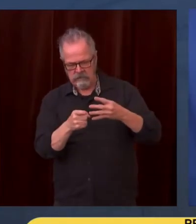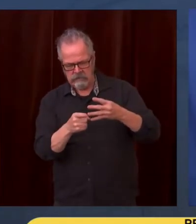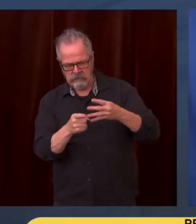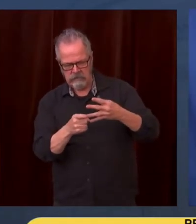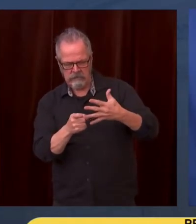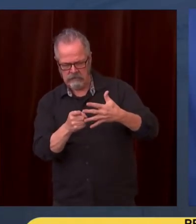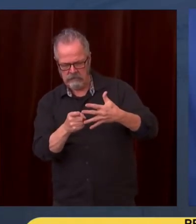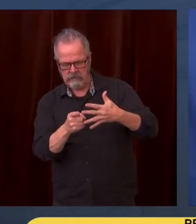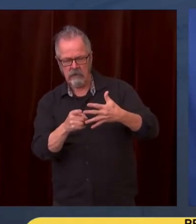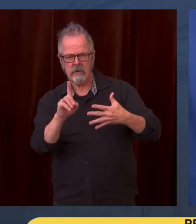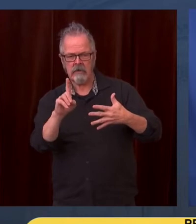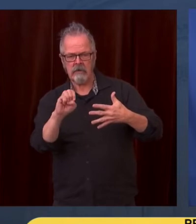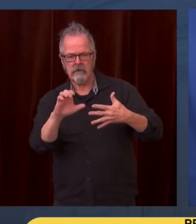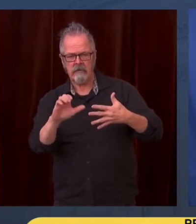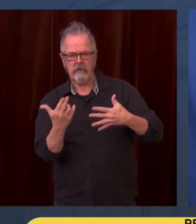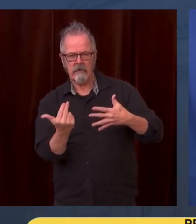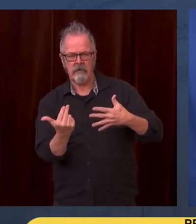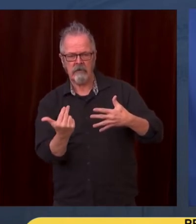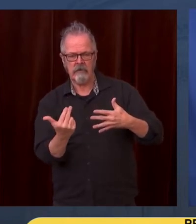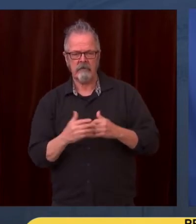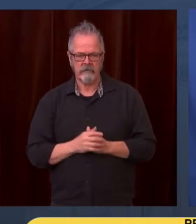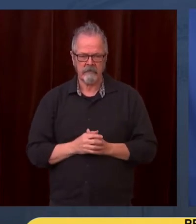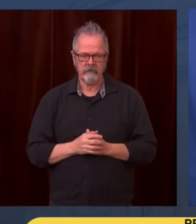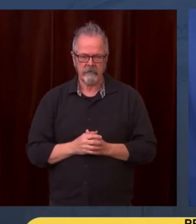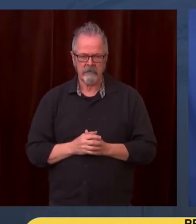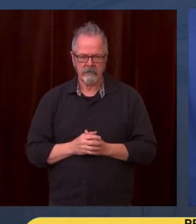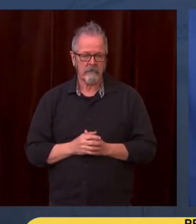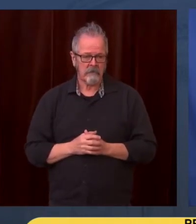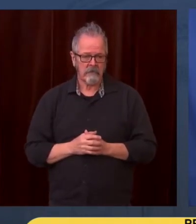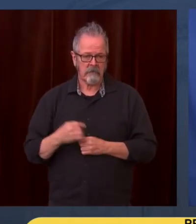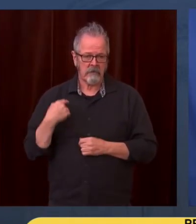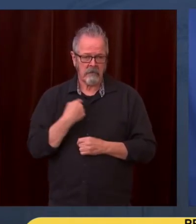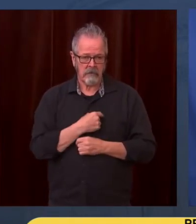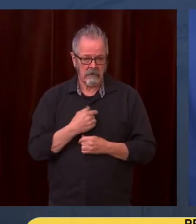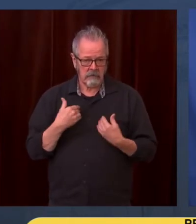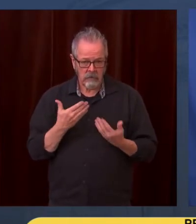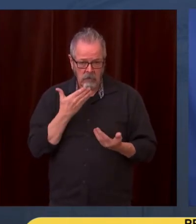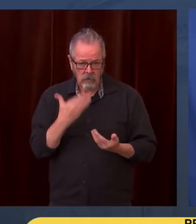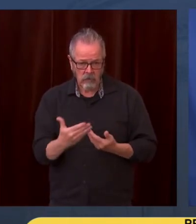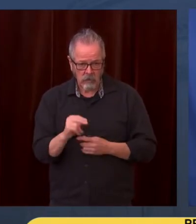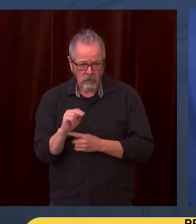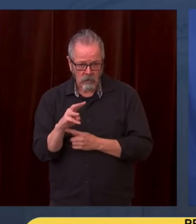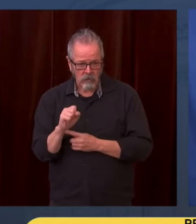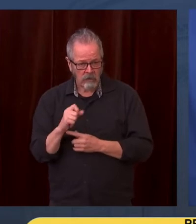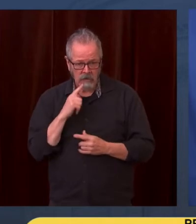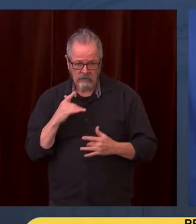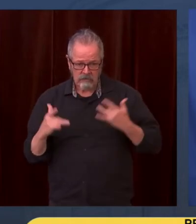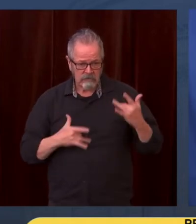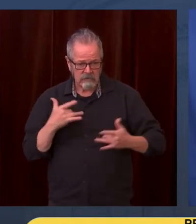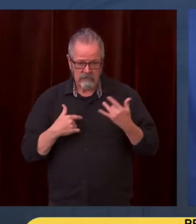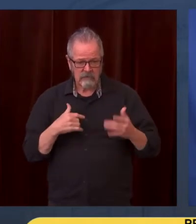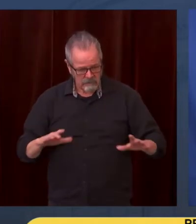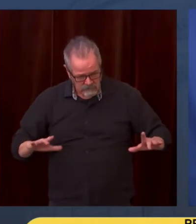situation and in part because of recognition of the need for action. And we'll be taking action big time this year, even though it's a short session.